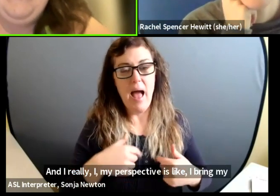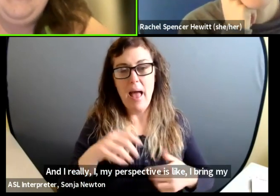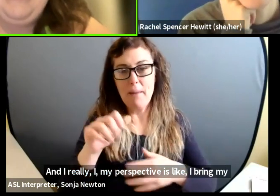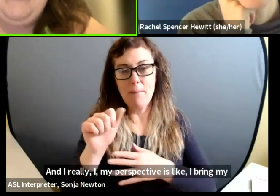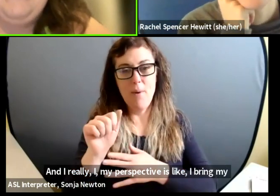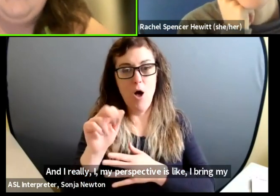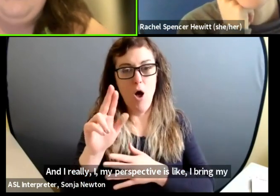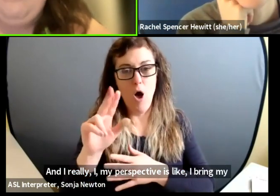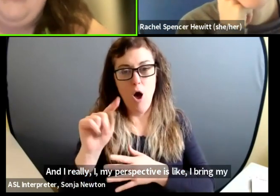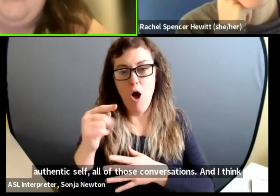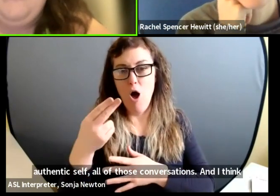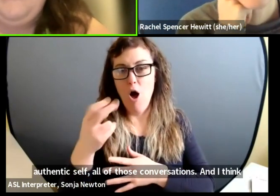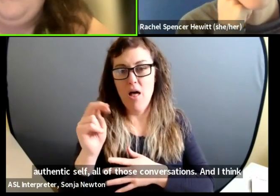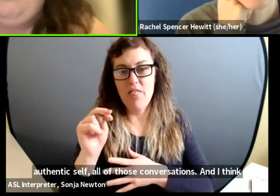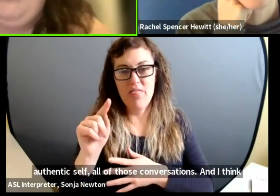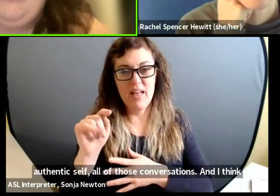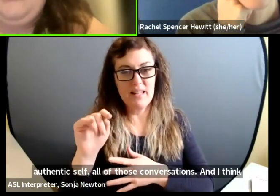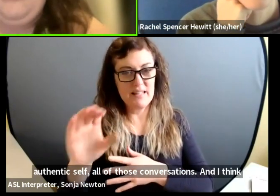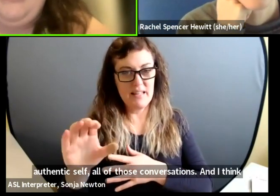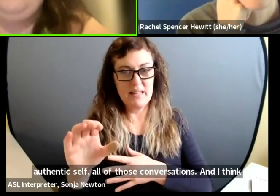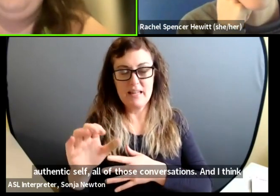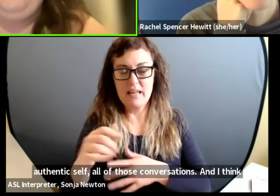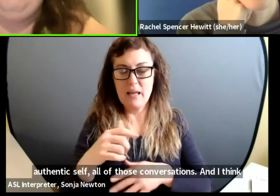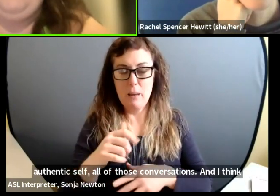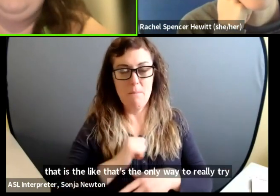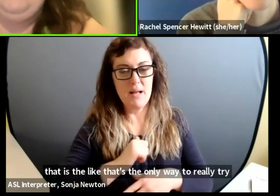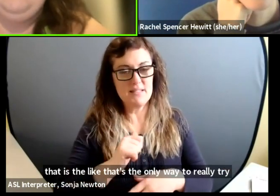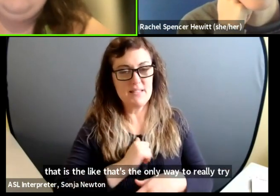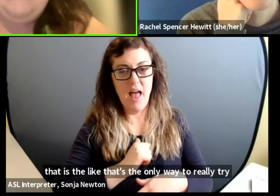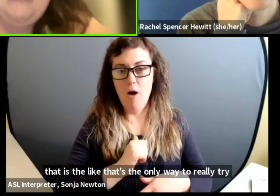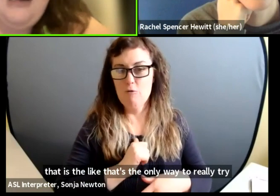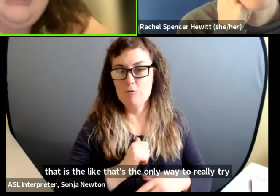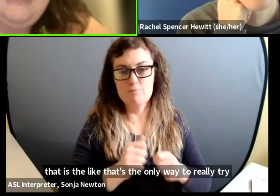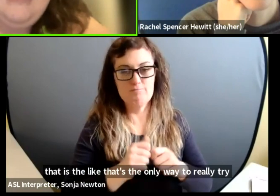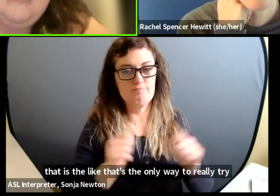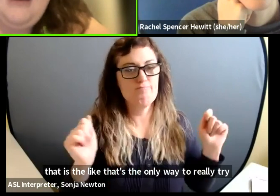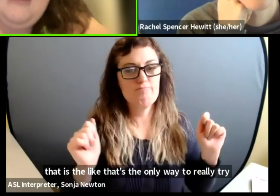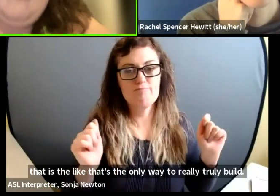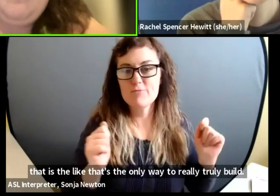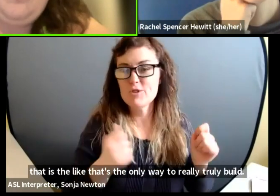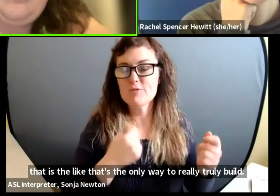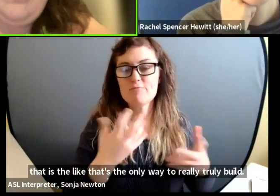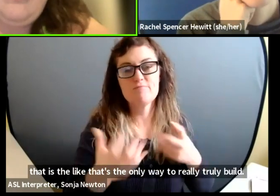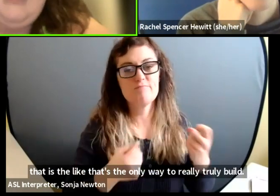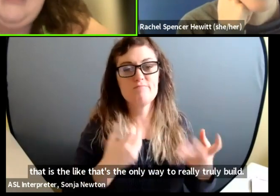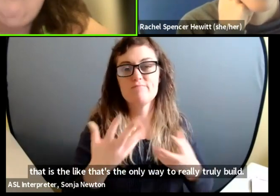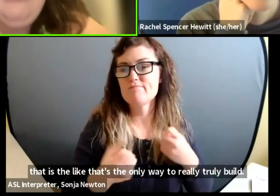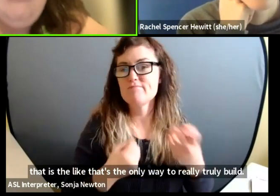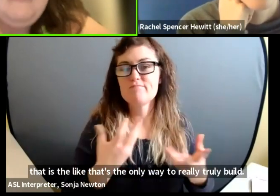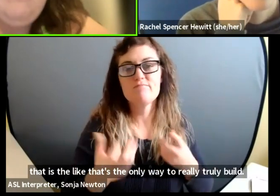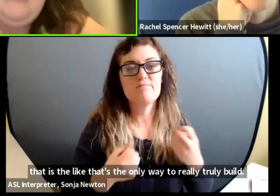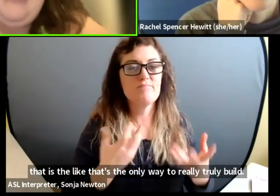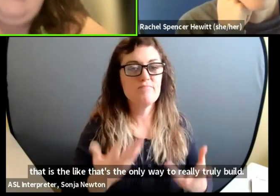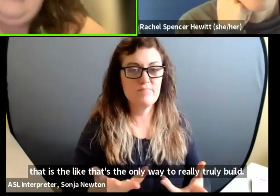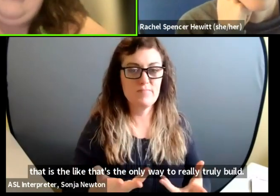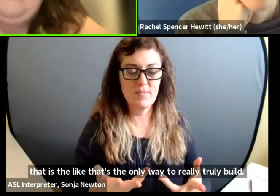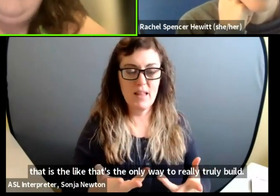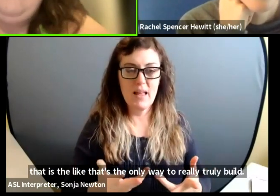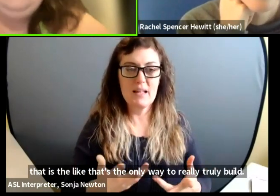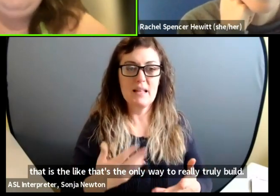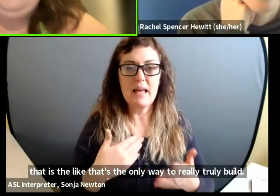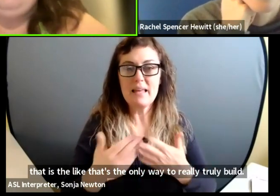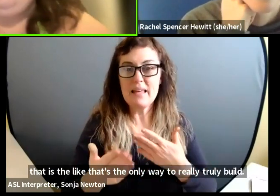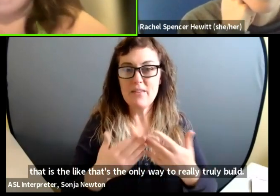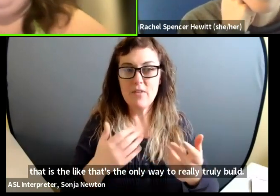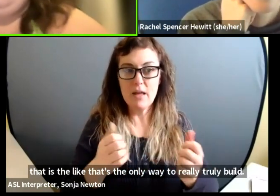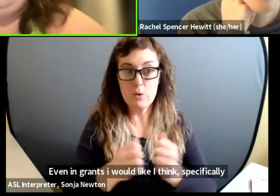And I think that is the, like, that's the only way to really truly build connections. Um, even in grants, I would, like, I think